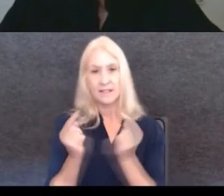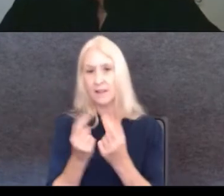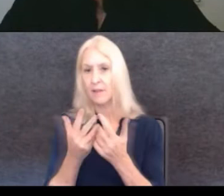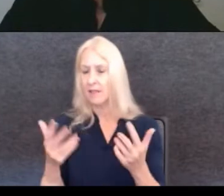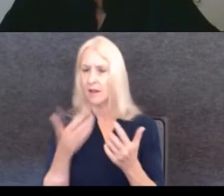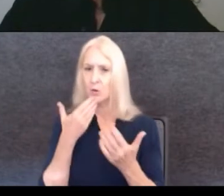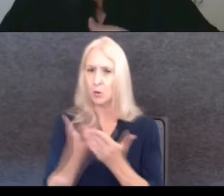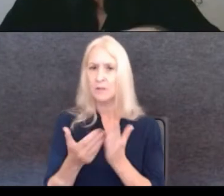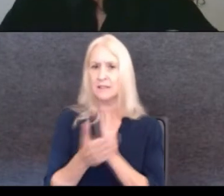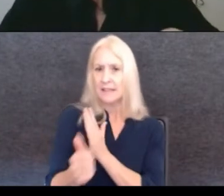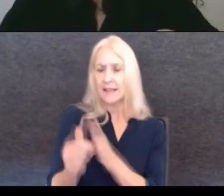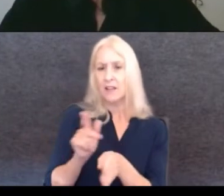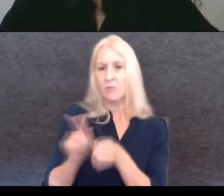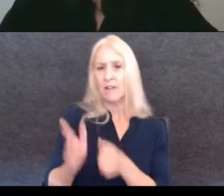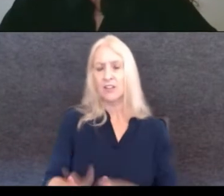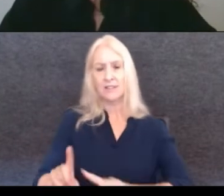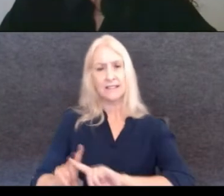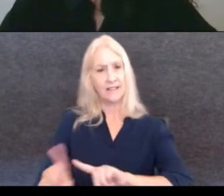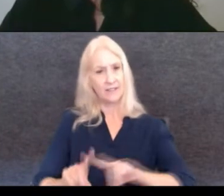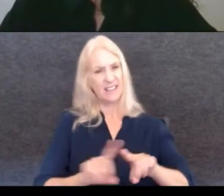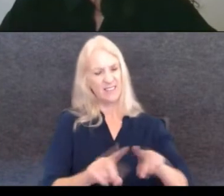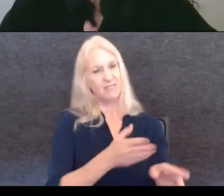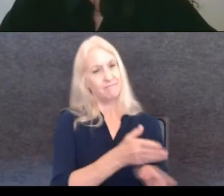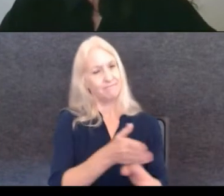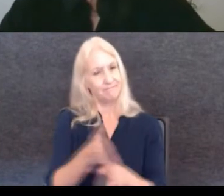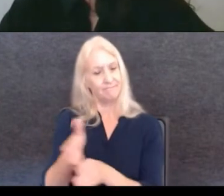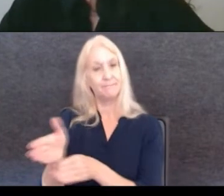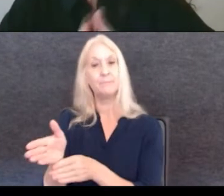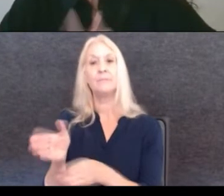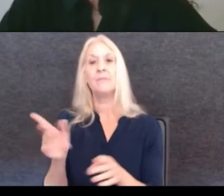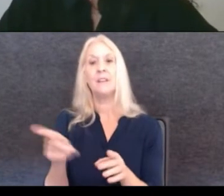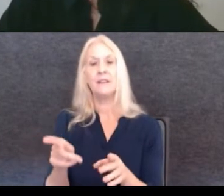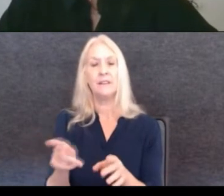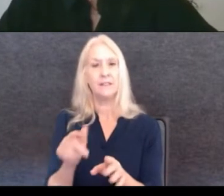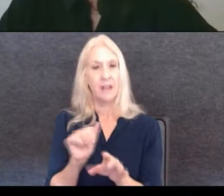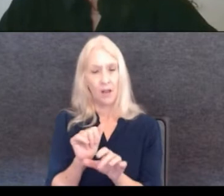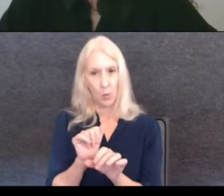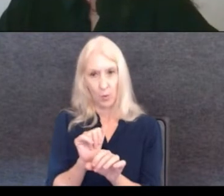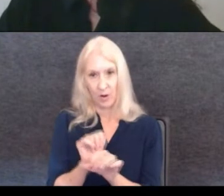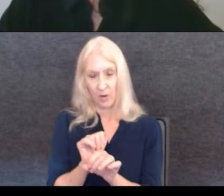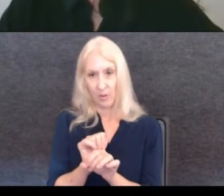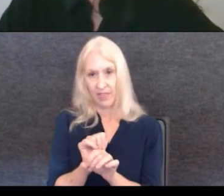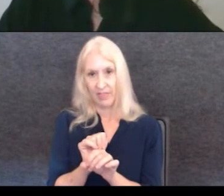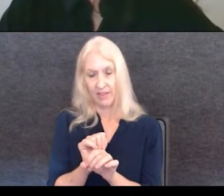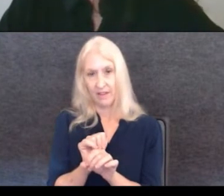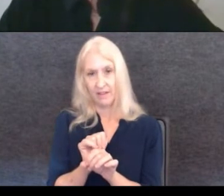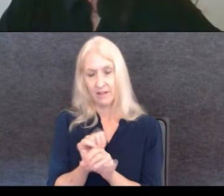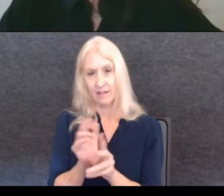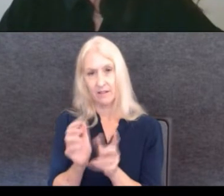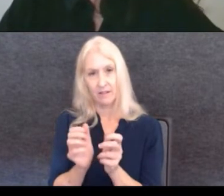professionals from different disciplines. So I worked with, uh, uh,